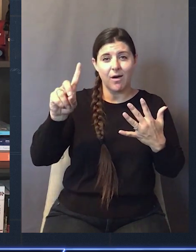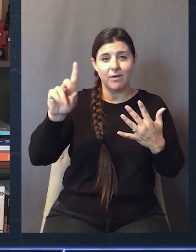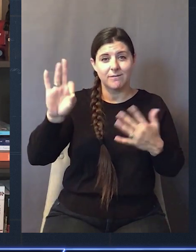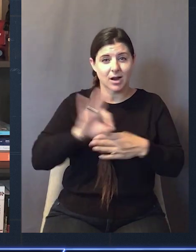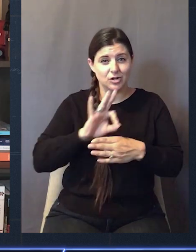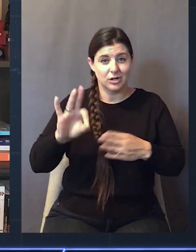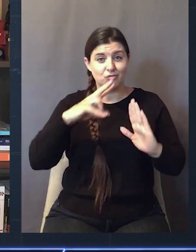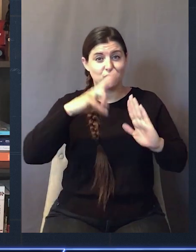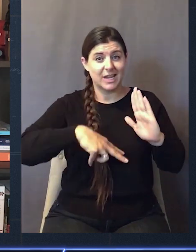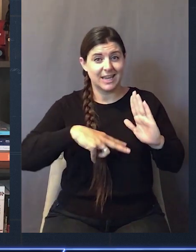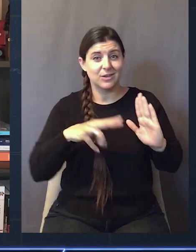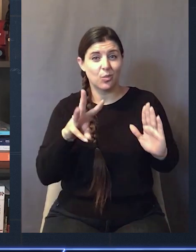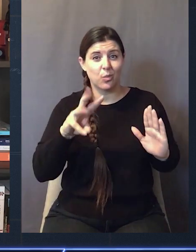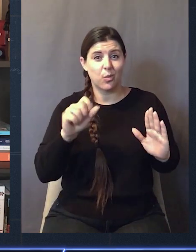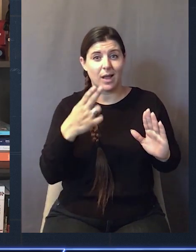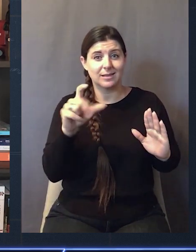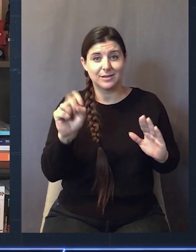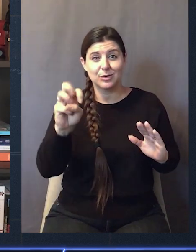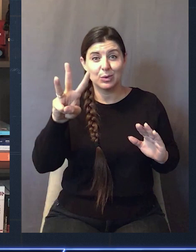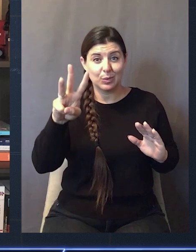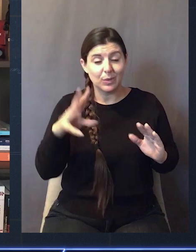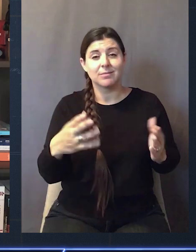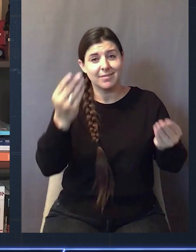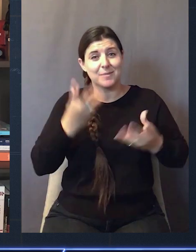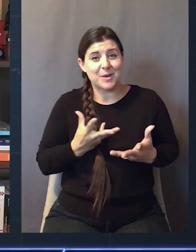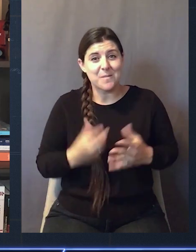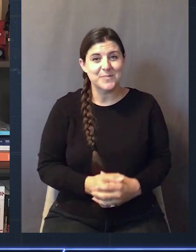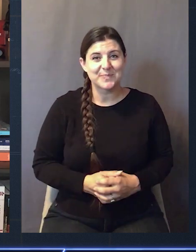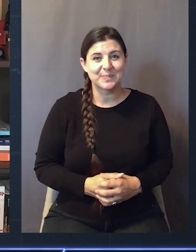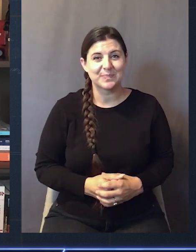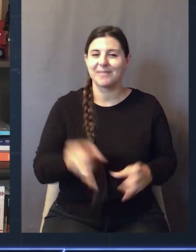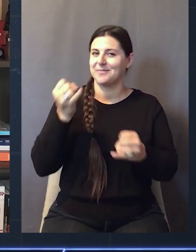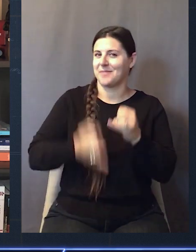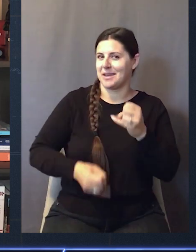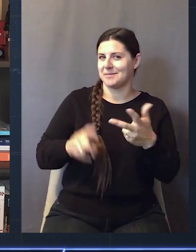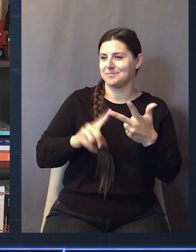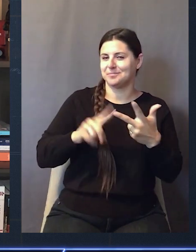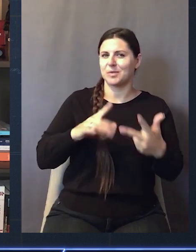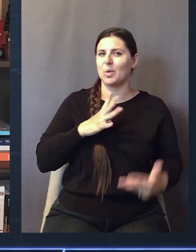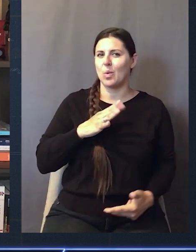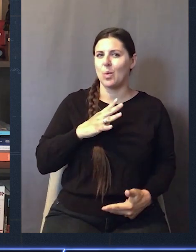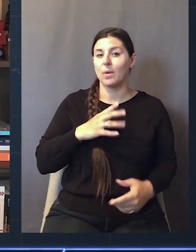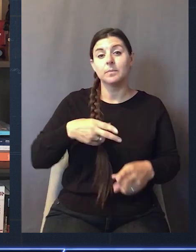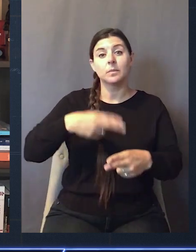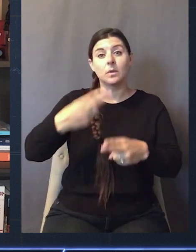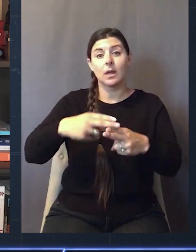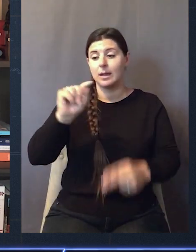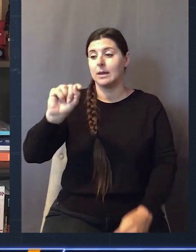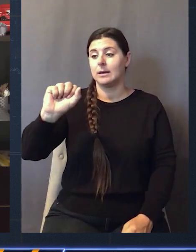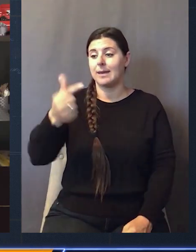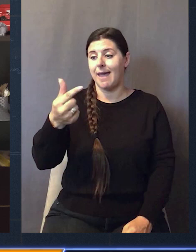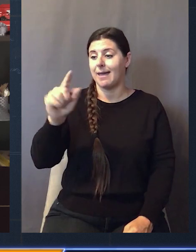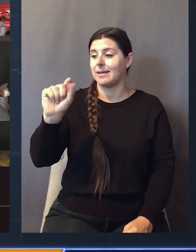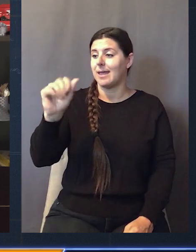API, SDK, and Cloud Function. To learn more, you can read the what's new. You can check it out and let me know what you use it